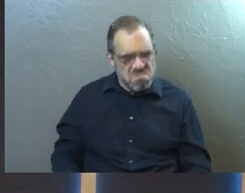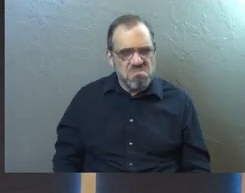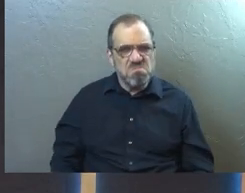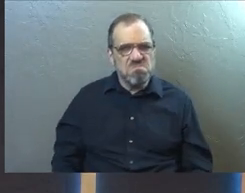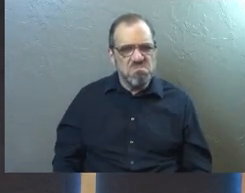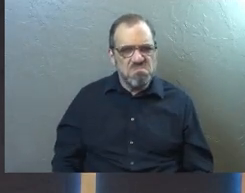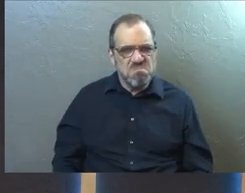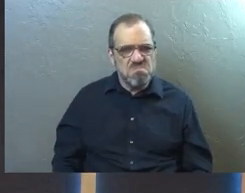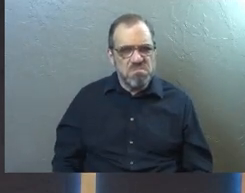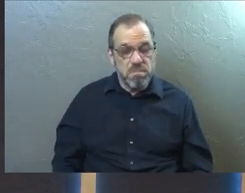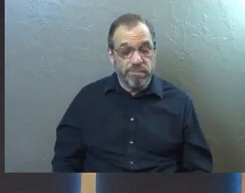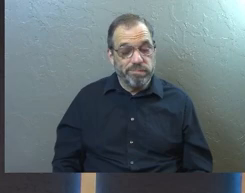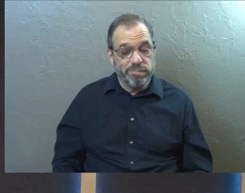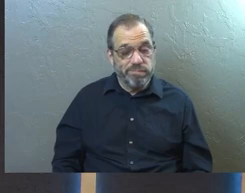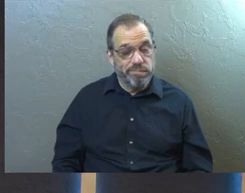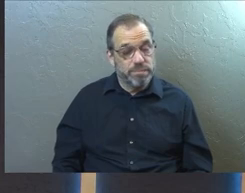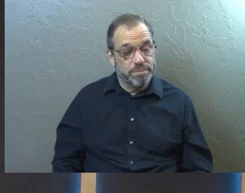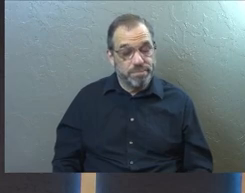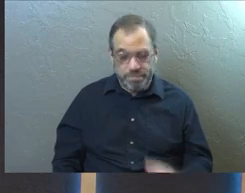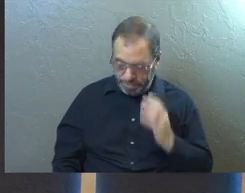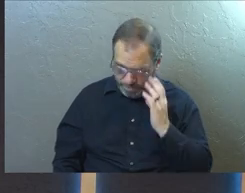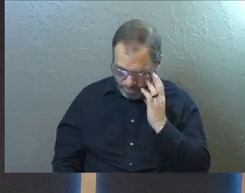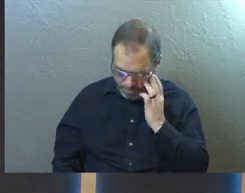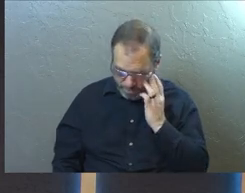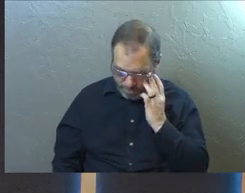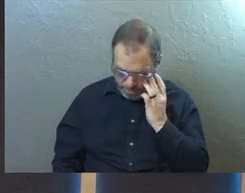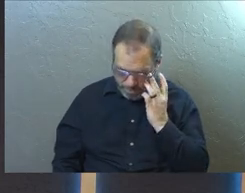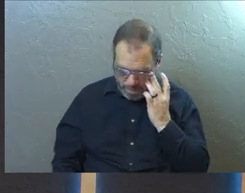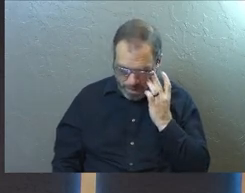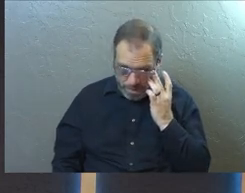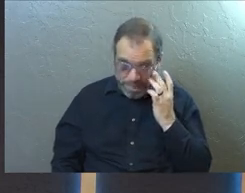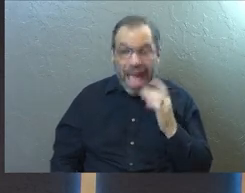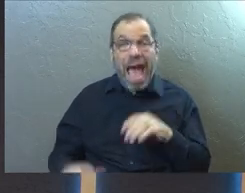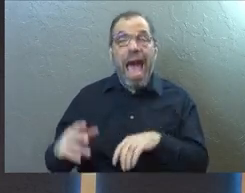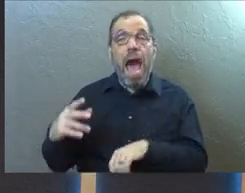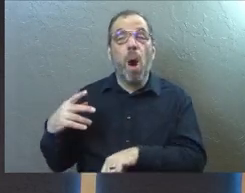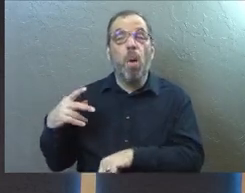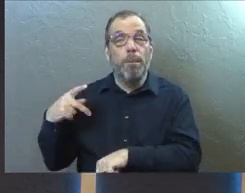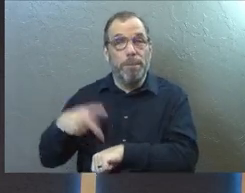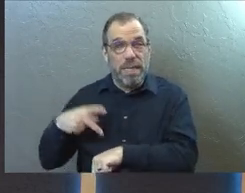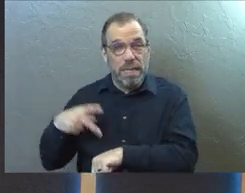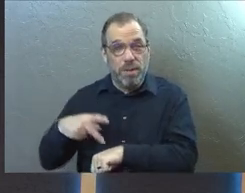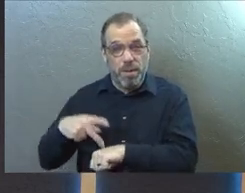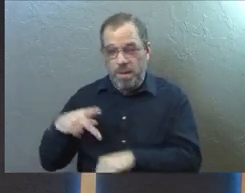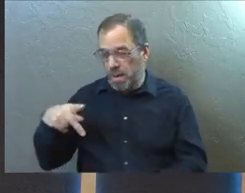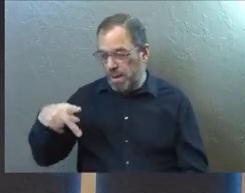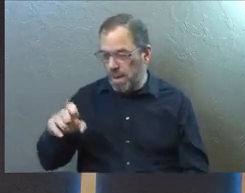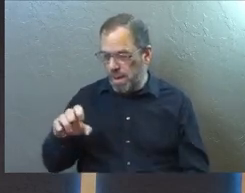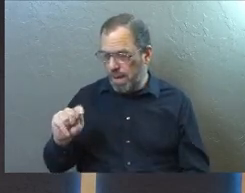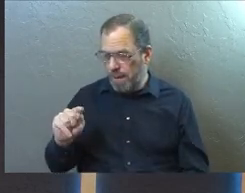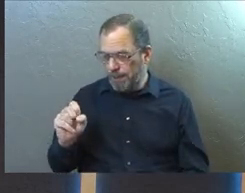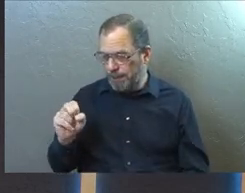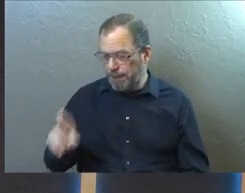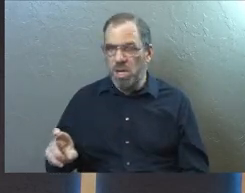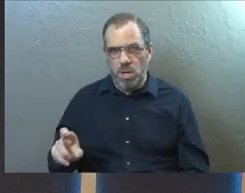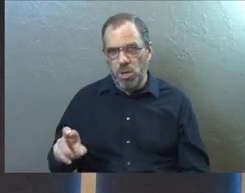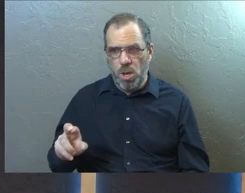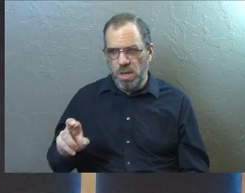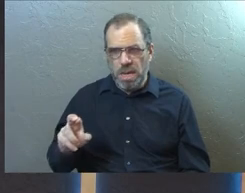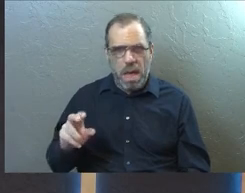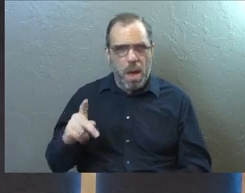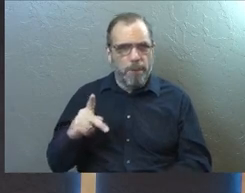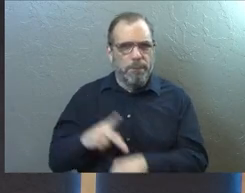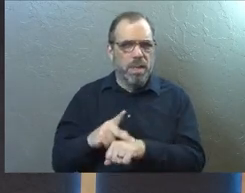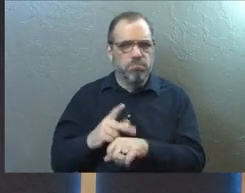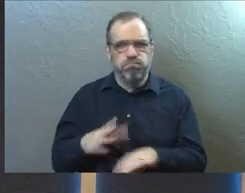if they're going to actually be saved. And so we're going to look at Peter's response here. Peter stands up in this moment again. He's a big